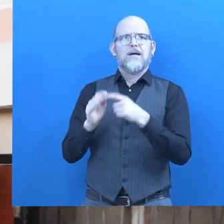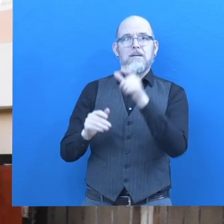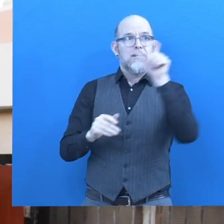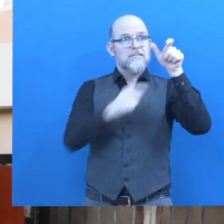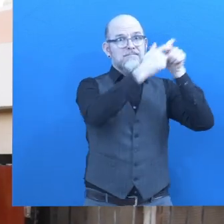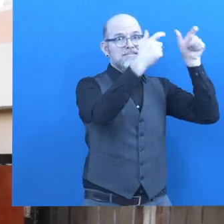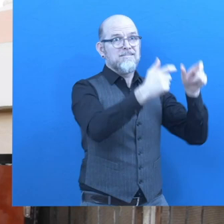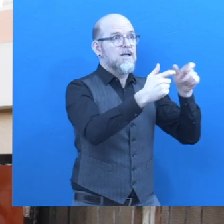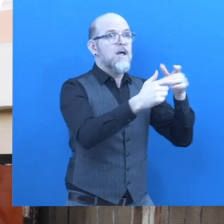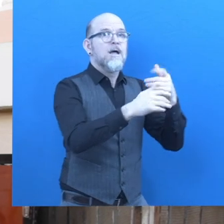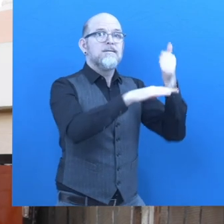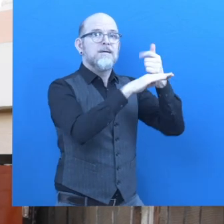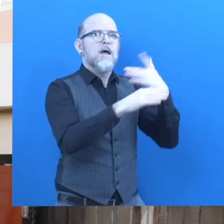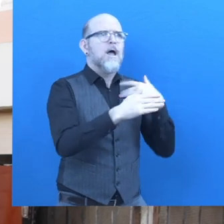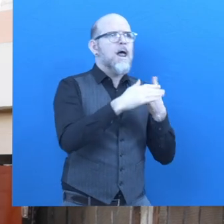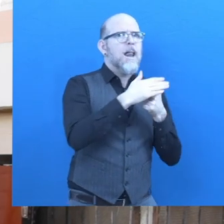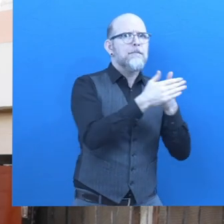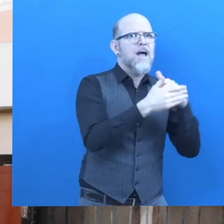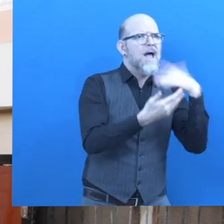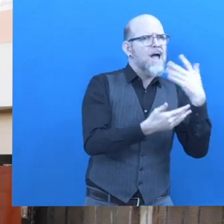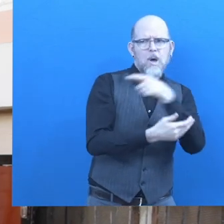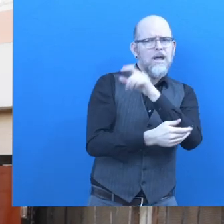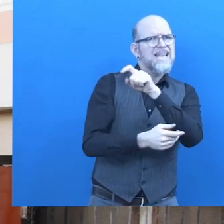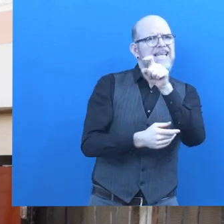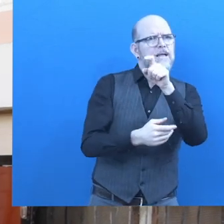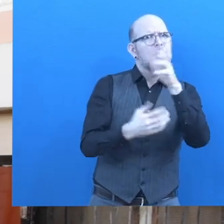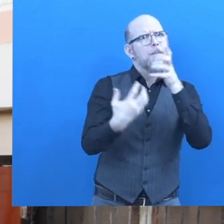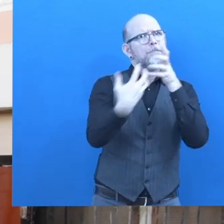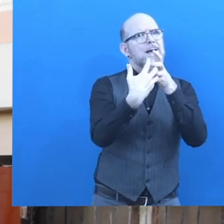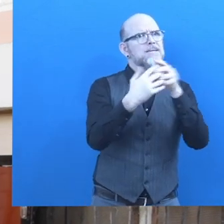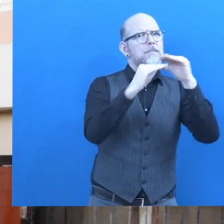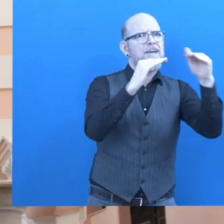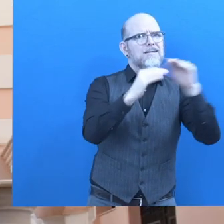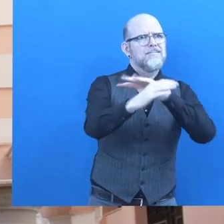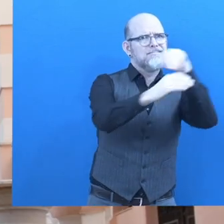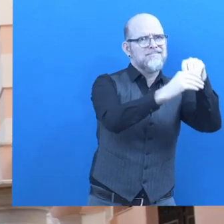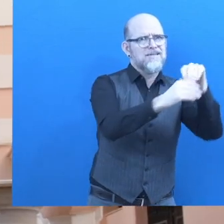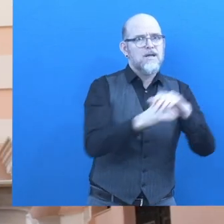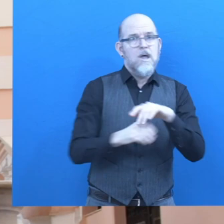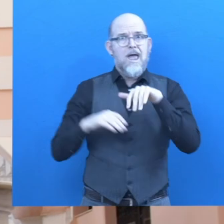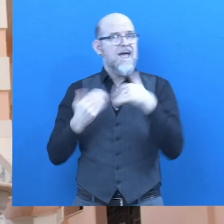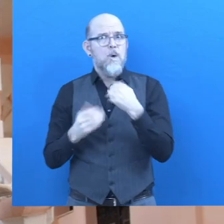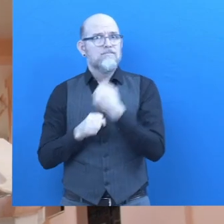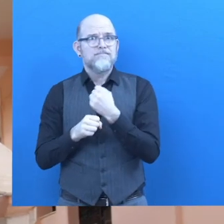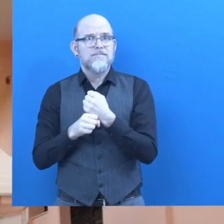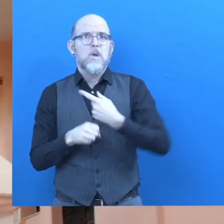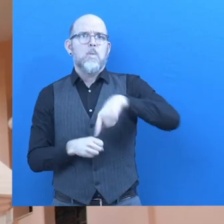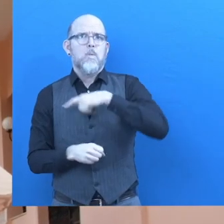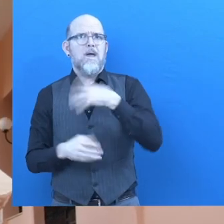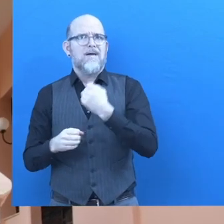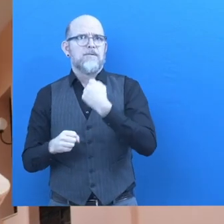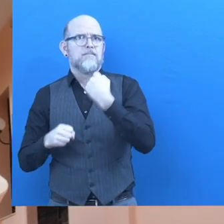kind of needs they need to create in order to accommodate for persons with disabilities. We do so by developing